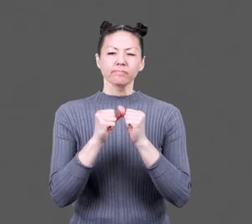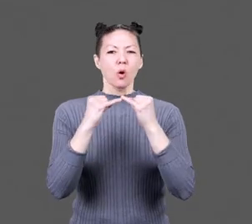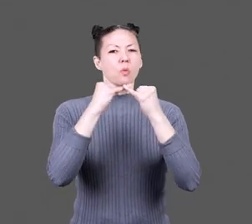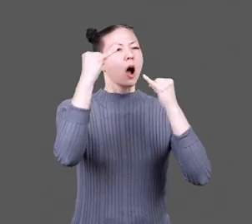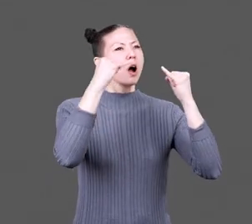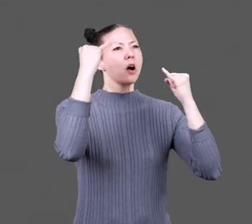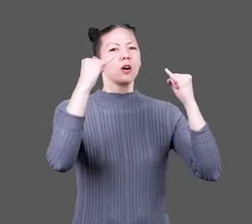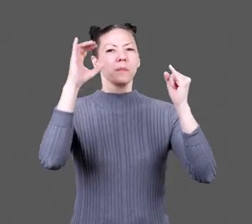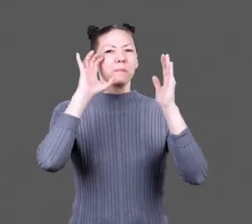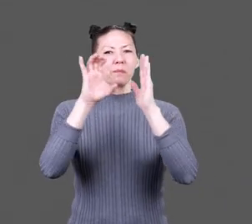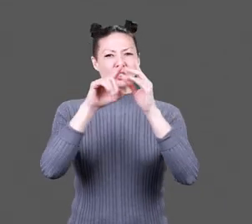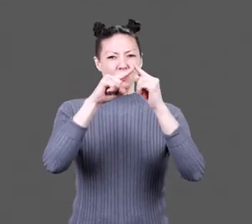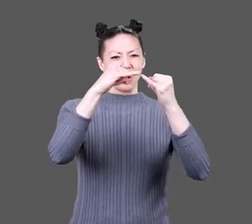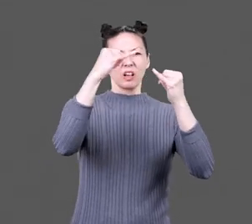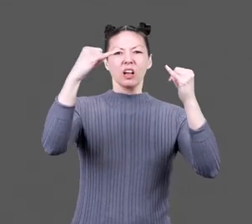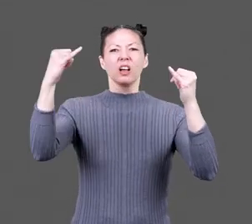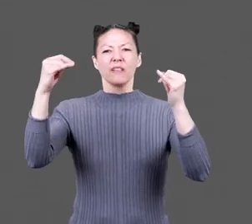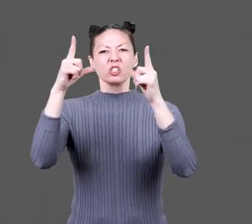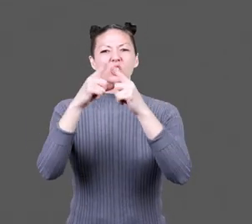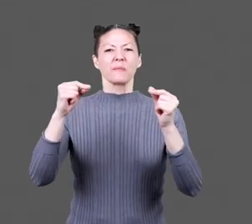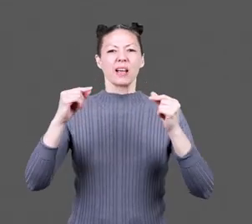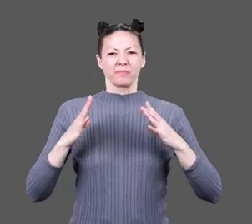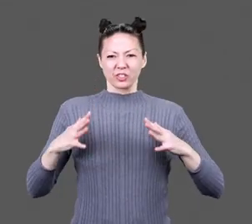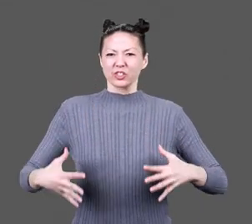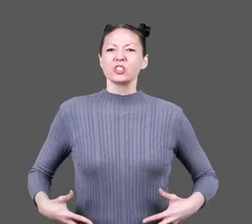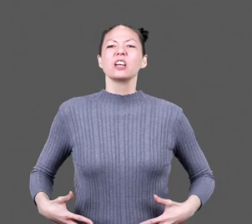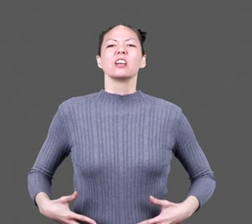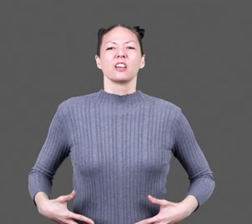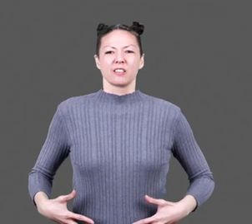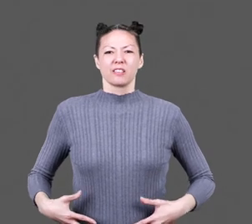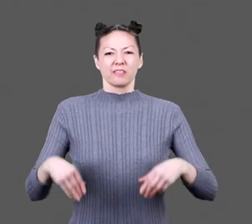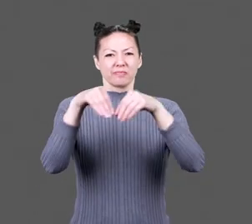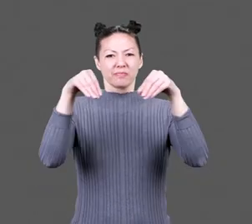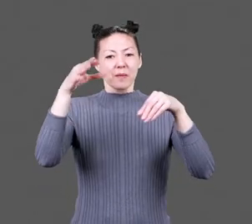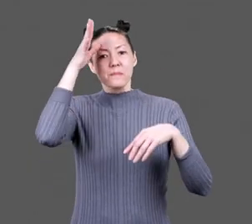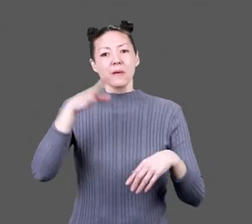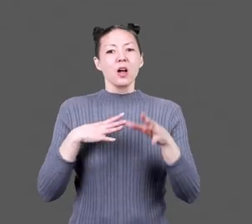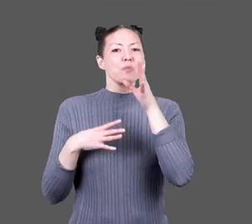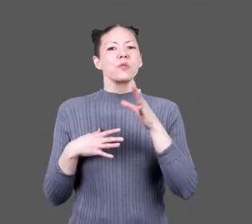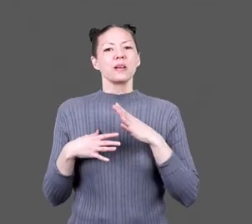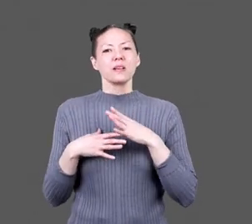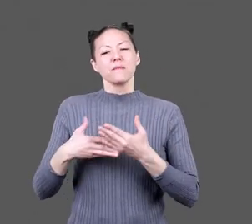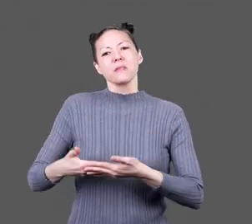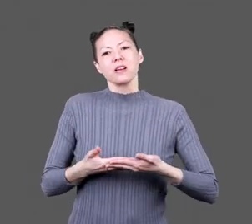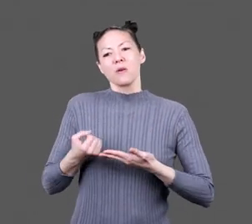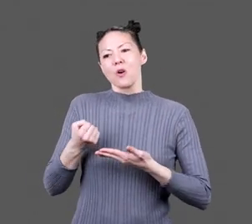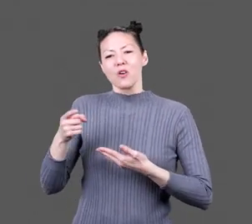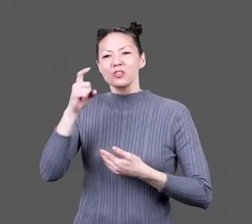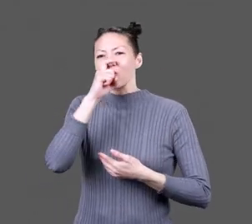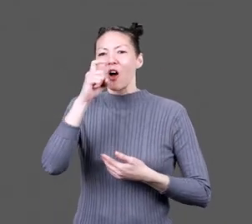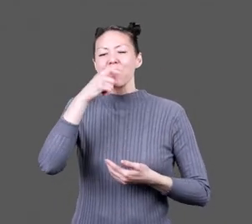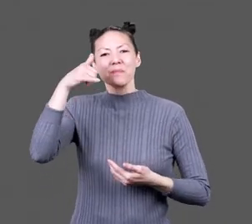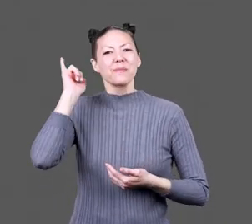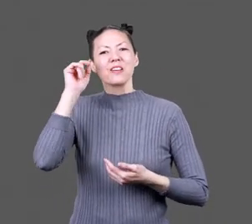Barbed wire hangs over photos. Nemaki, Japanese pajamas, hanging on a clothesline. A man and woman holding a